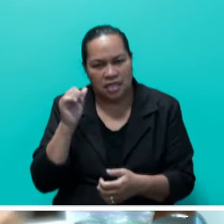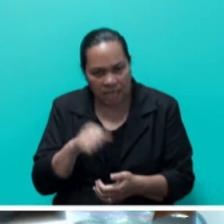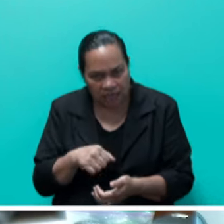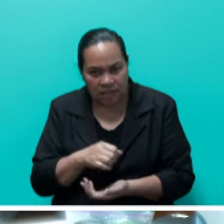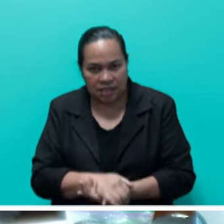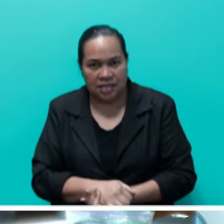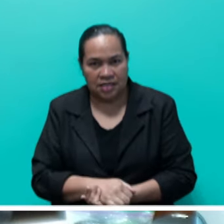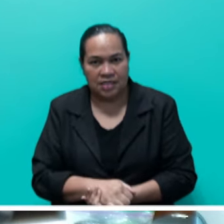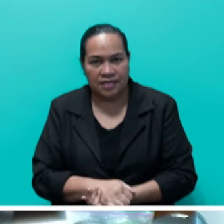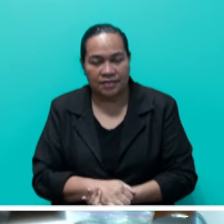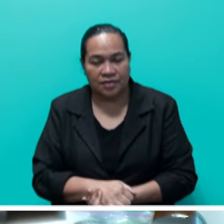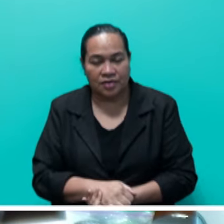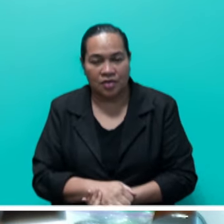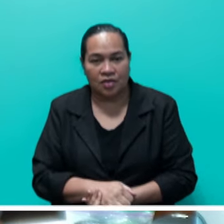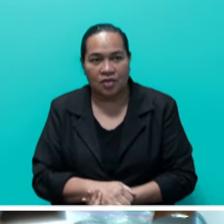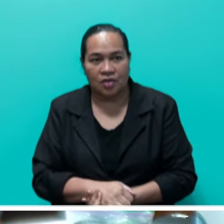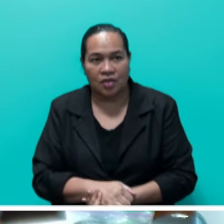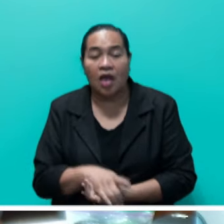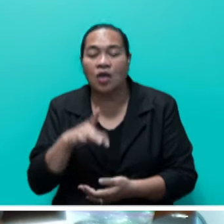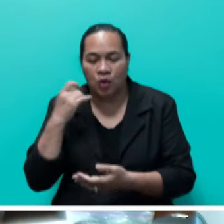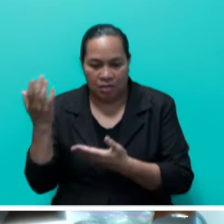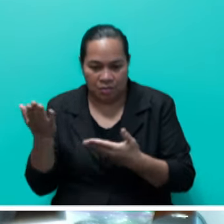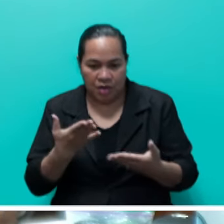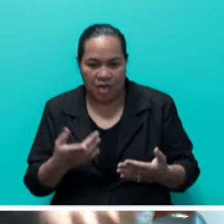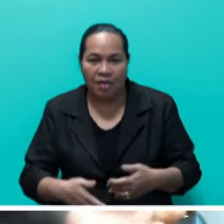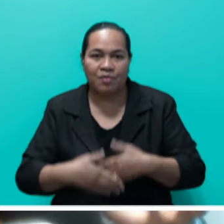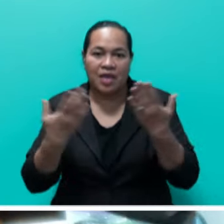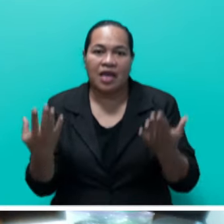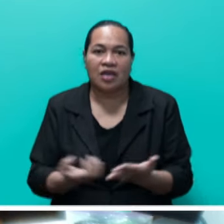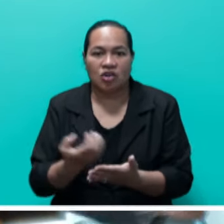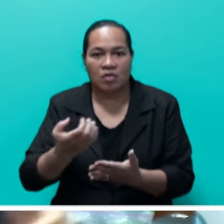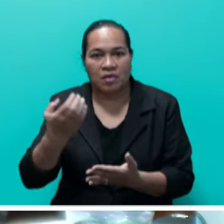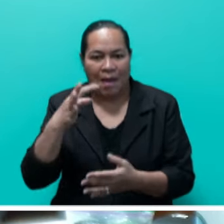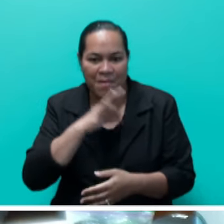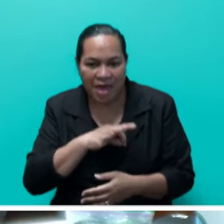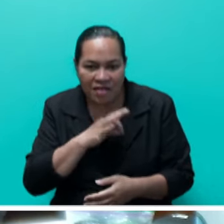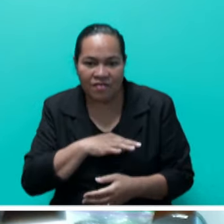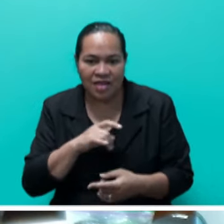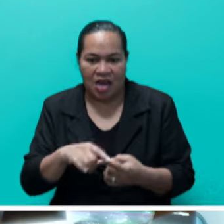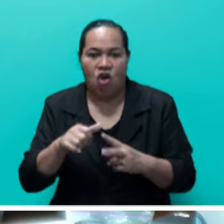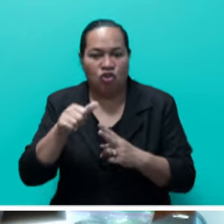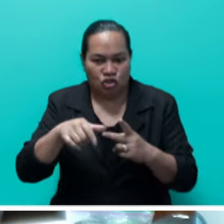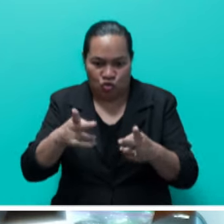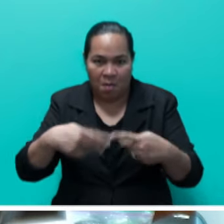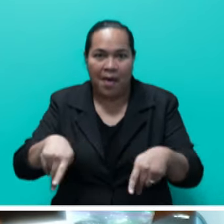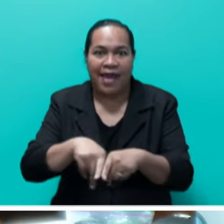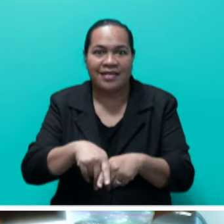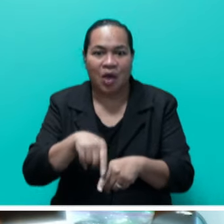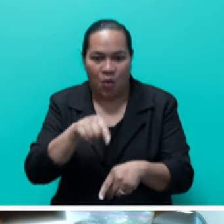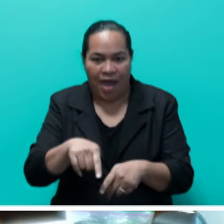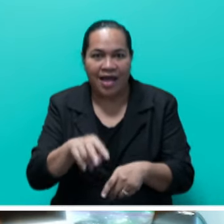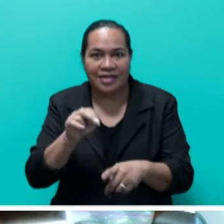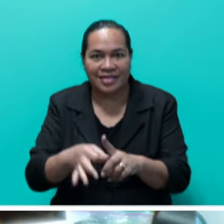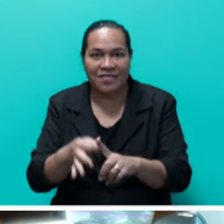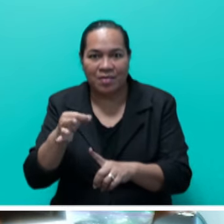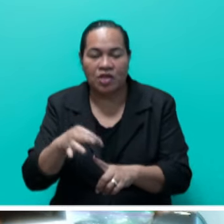it brings a huge economic benefit to the country and also to the locality. So those, I